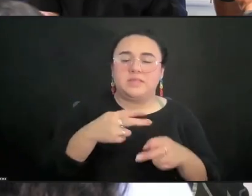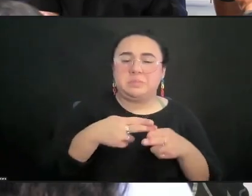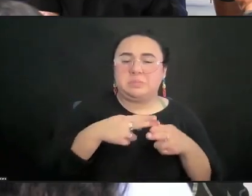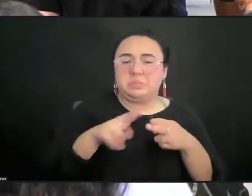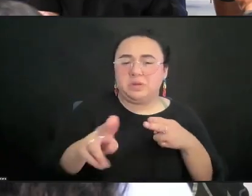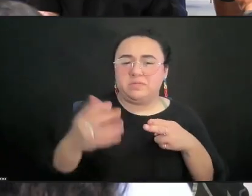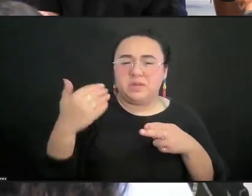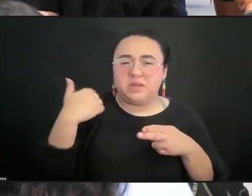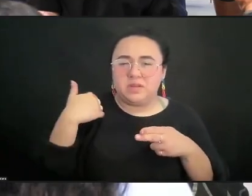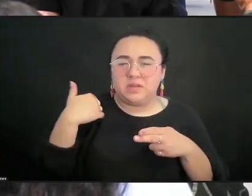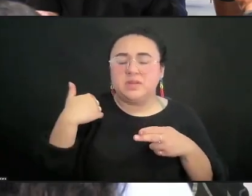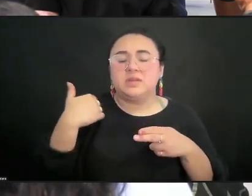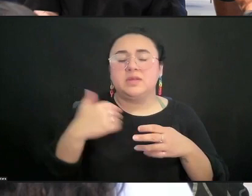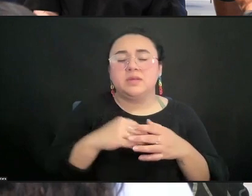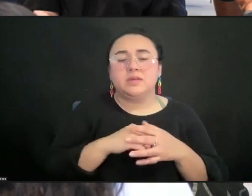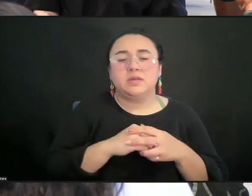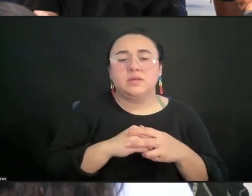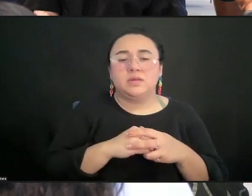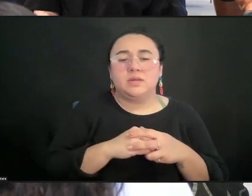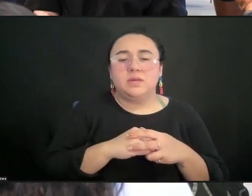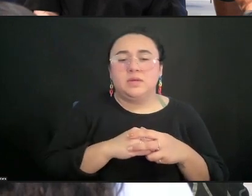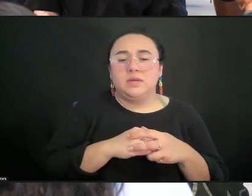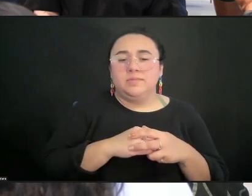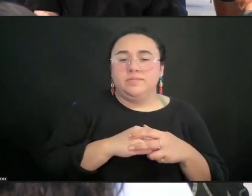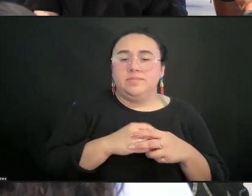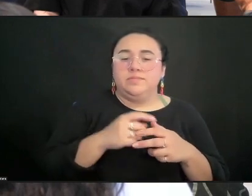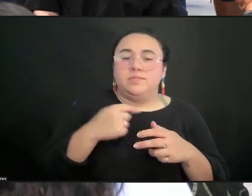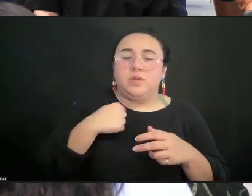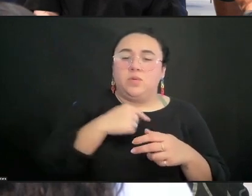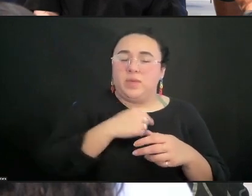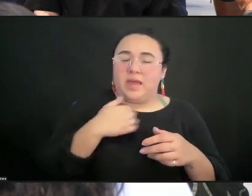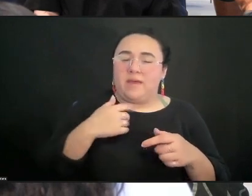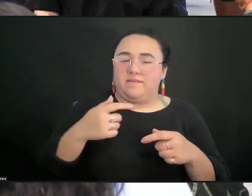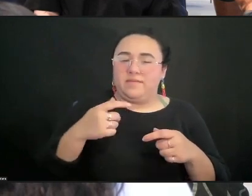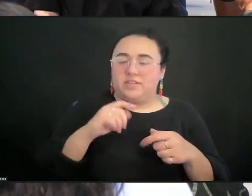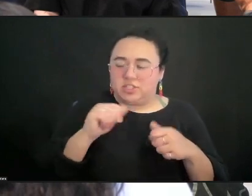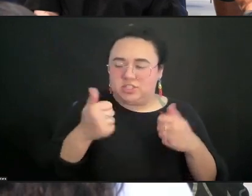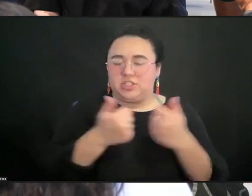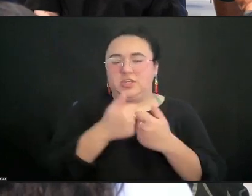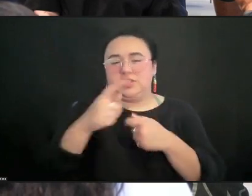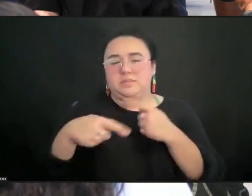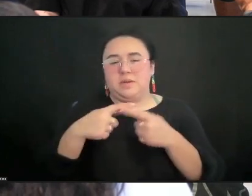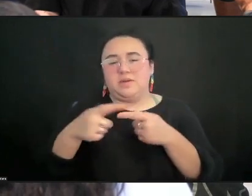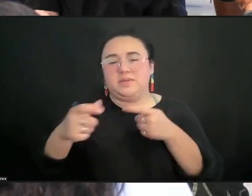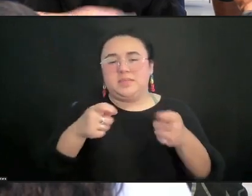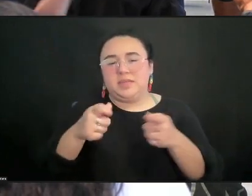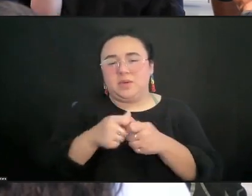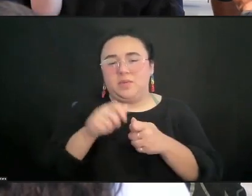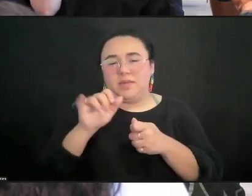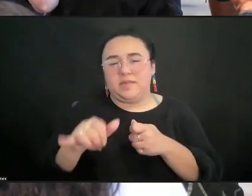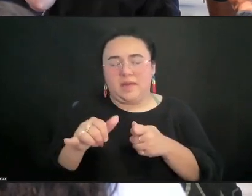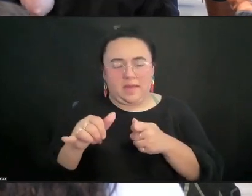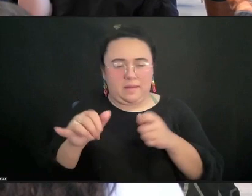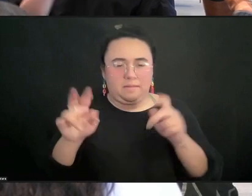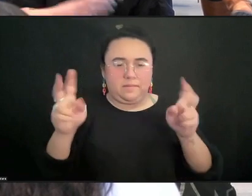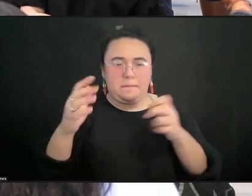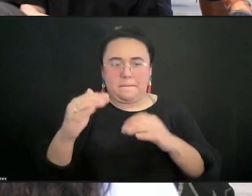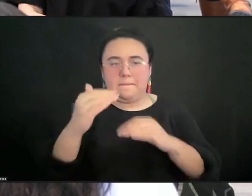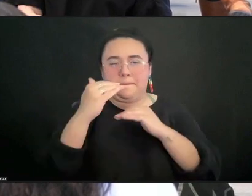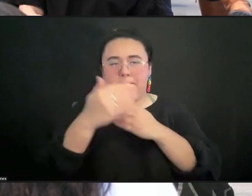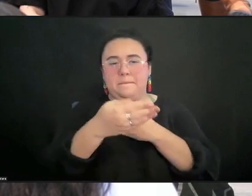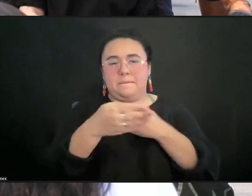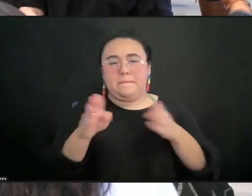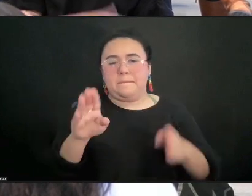you had about dealing with those boxes. And I wonder if you can just share a bit about that story of sort of the